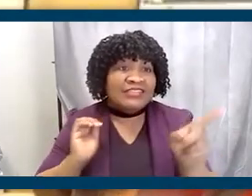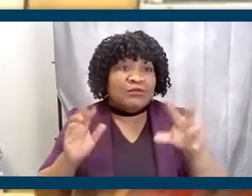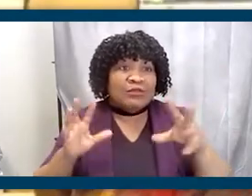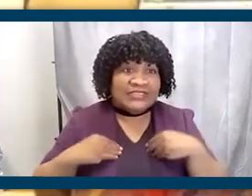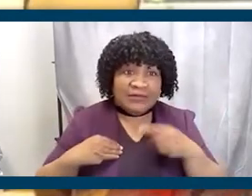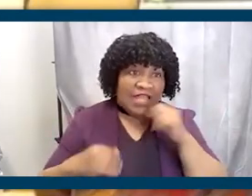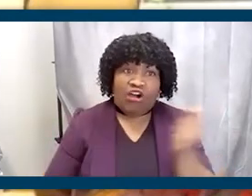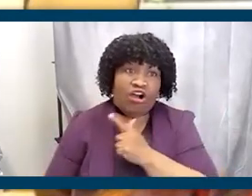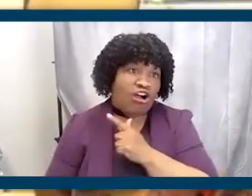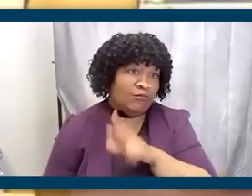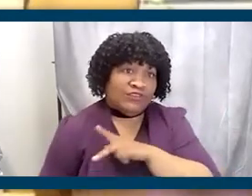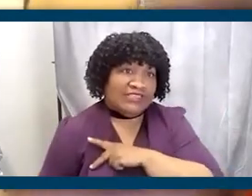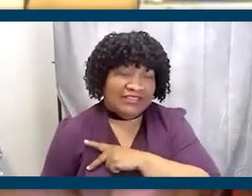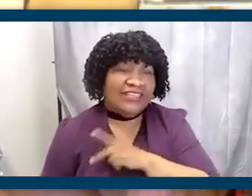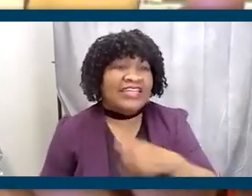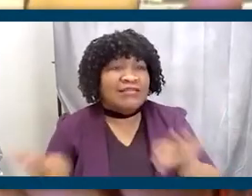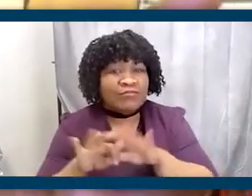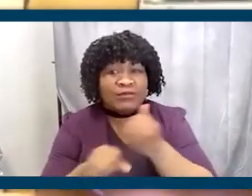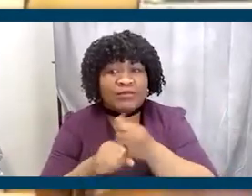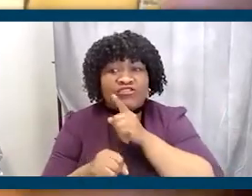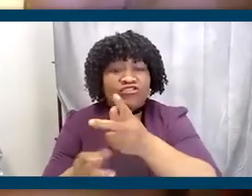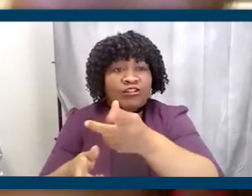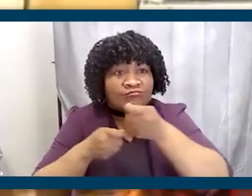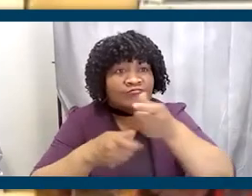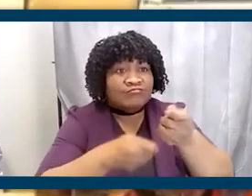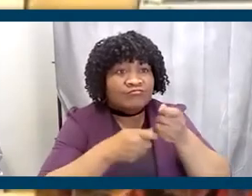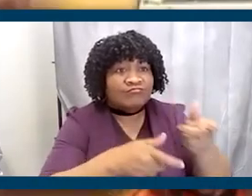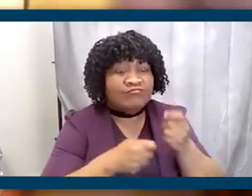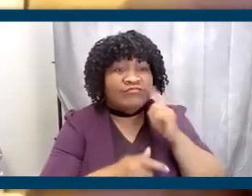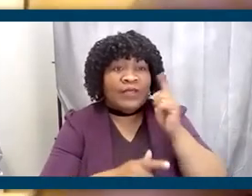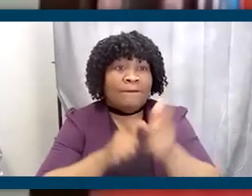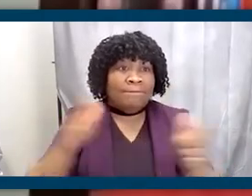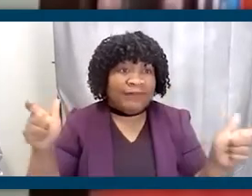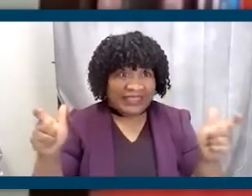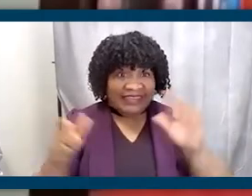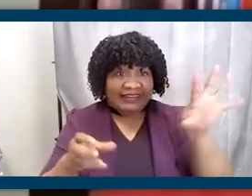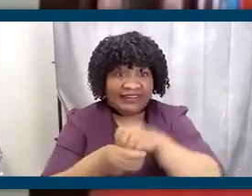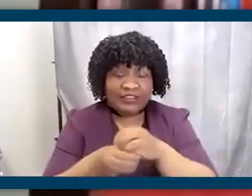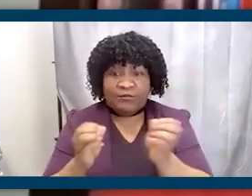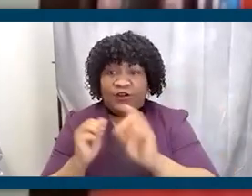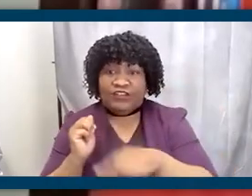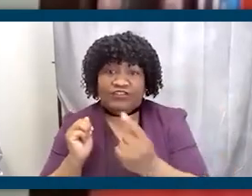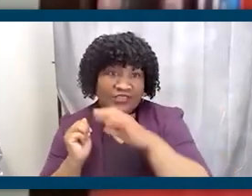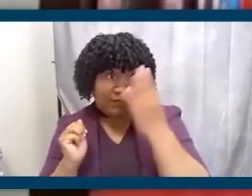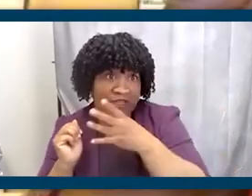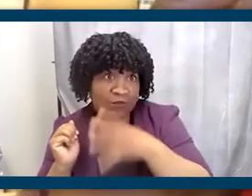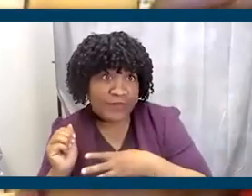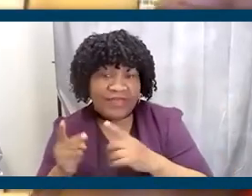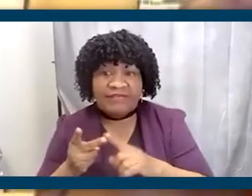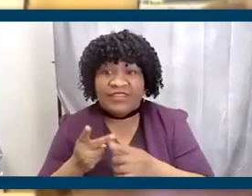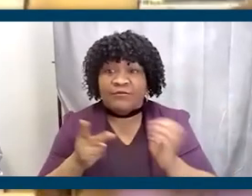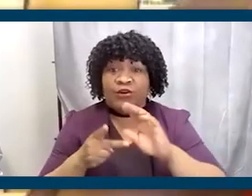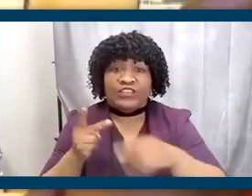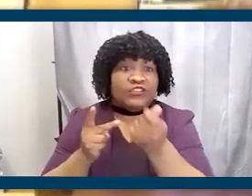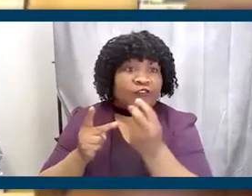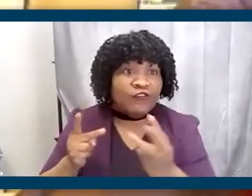all personalities. We have to make sure that this so-called big tent includes more than just black women, more than just a